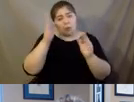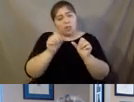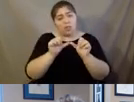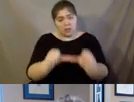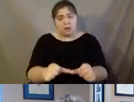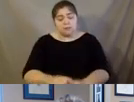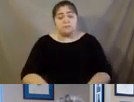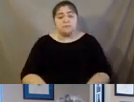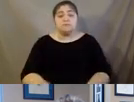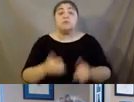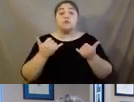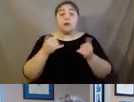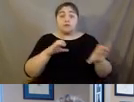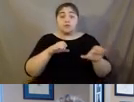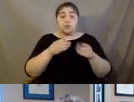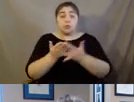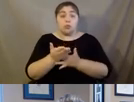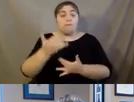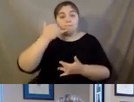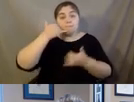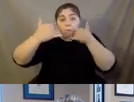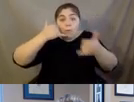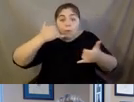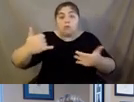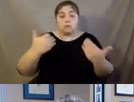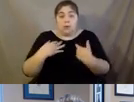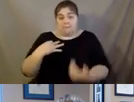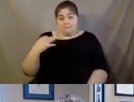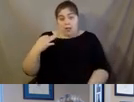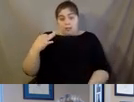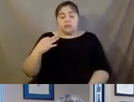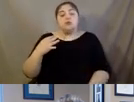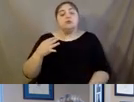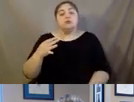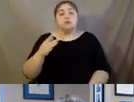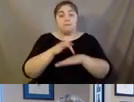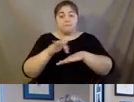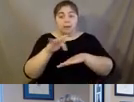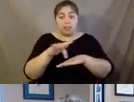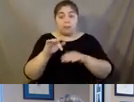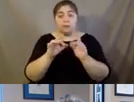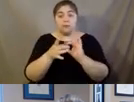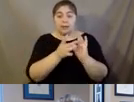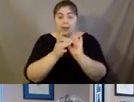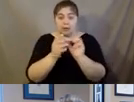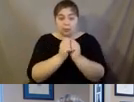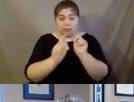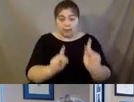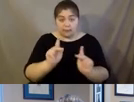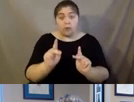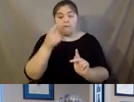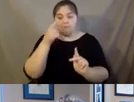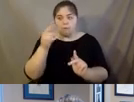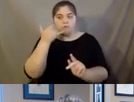Right now that's being done through phone calls. And we do have volunteers who are, um, available to connect with people for phone calls.